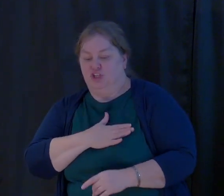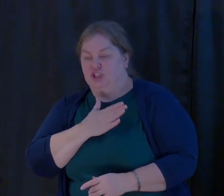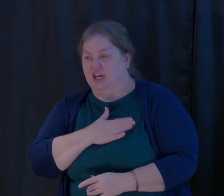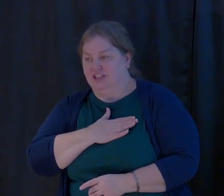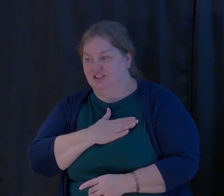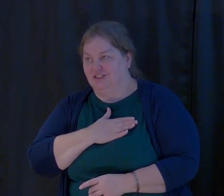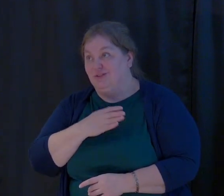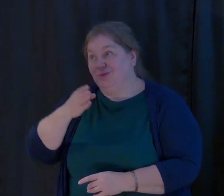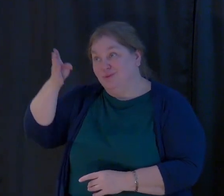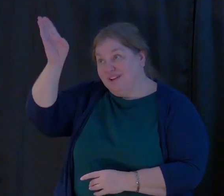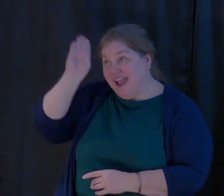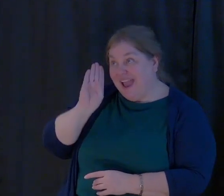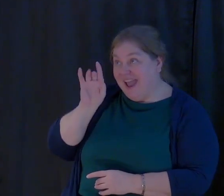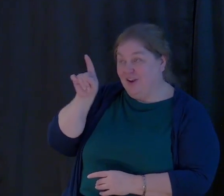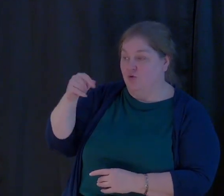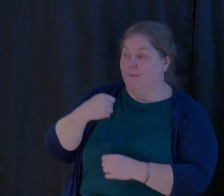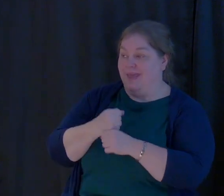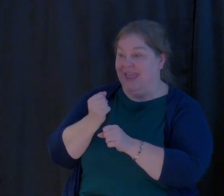the God who made us.